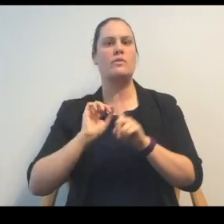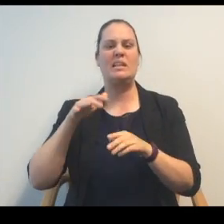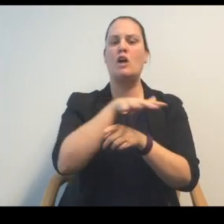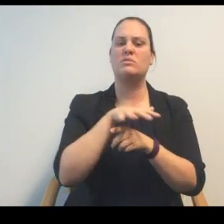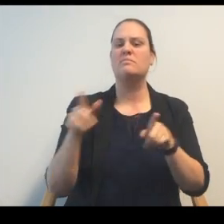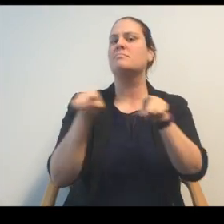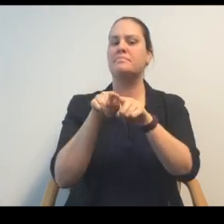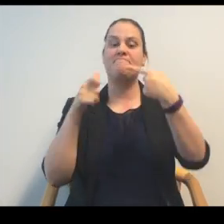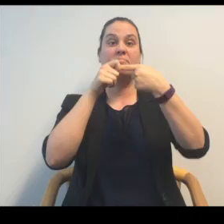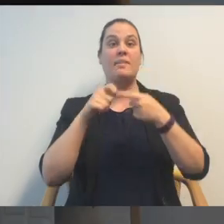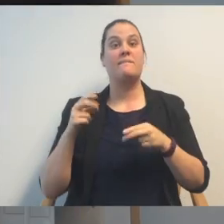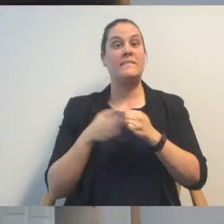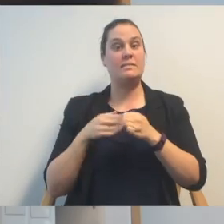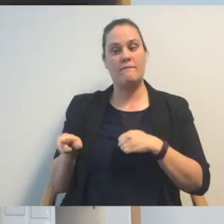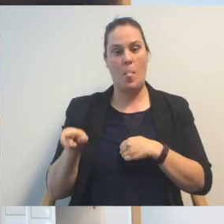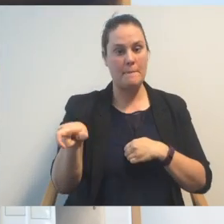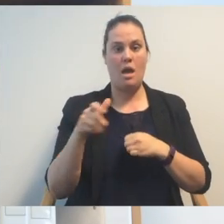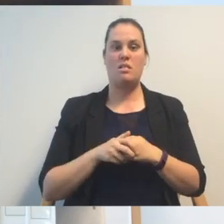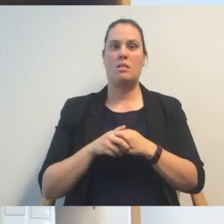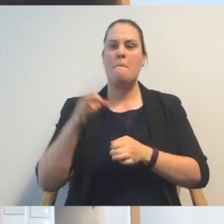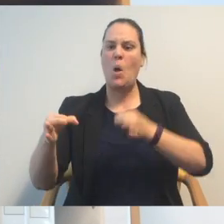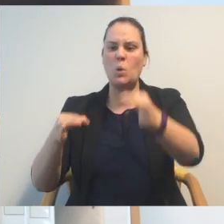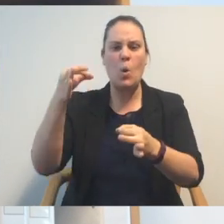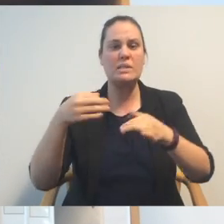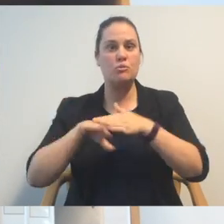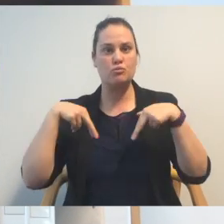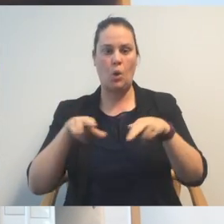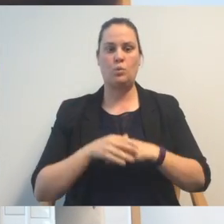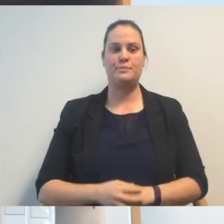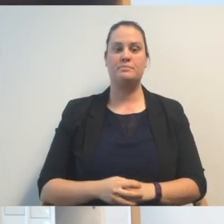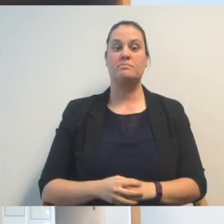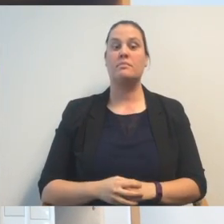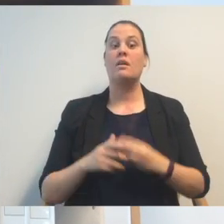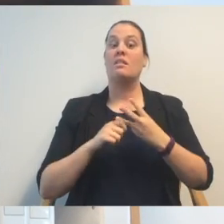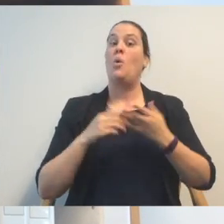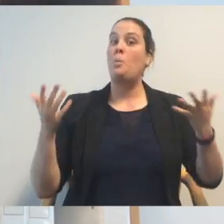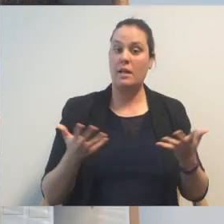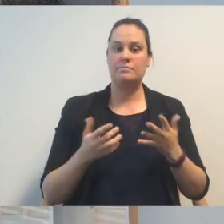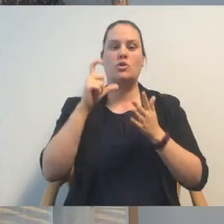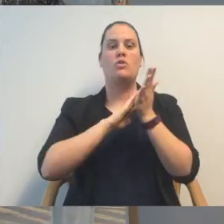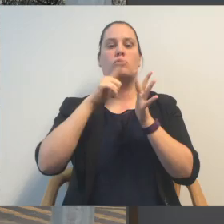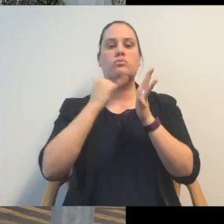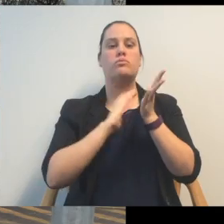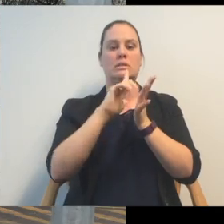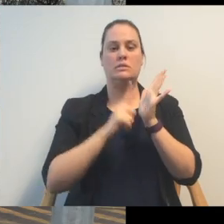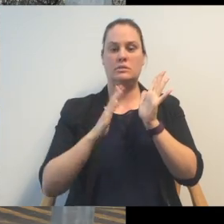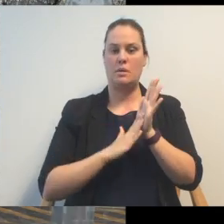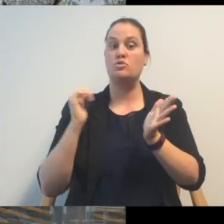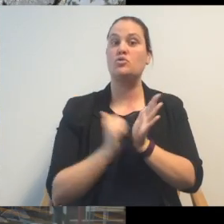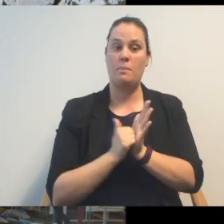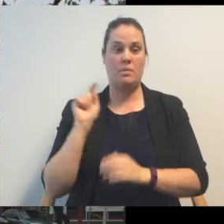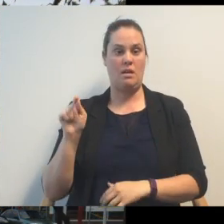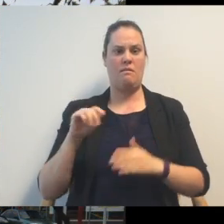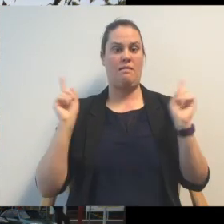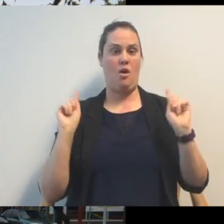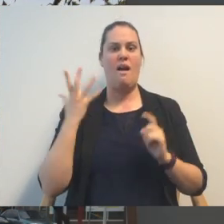potholes. I'm pleased about changes I've been able to put in place, including more disabled car parking at